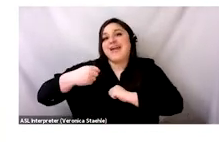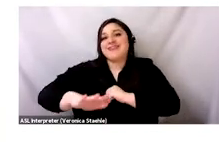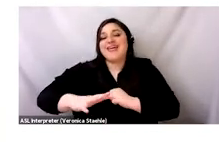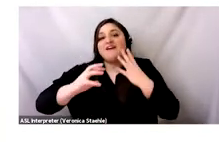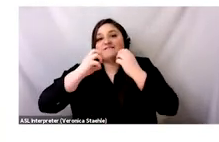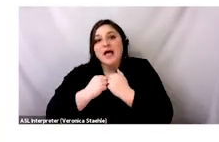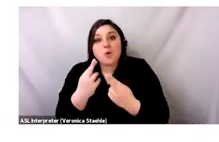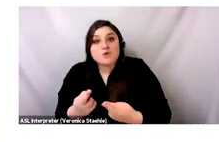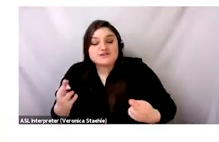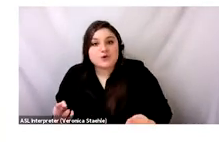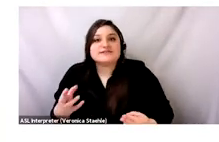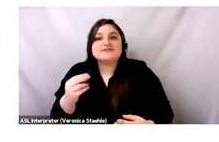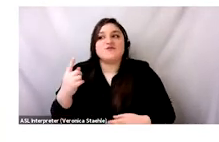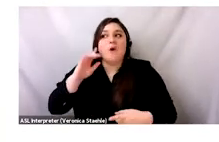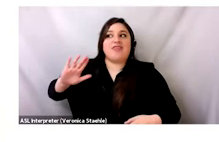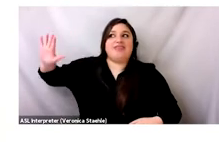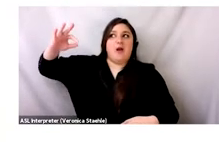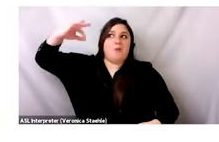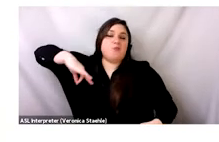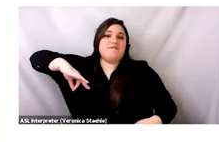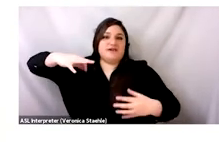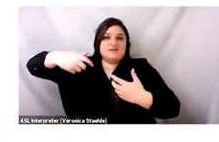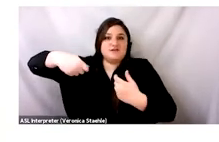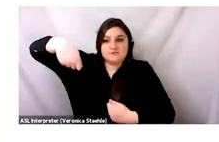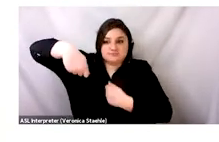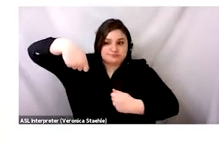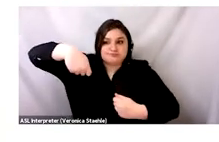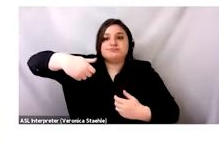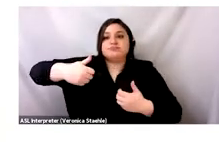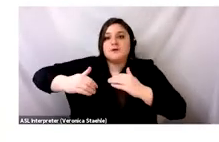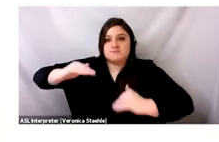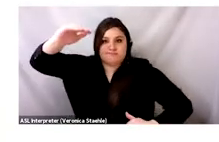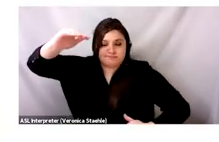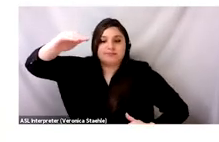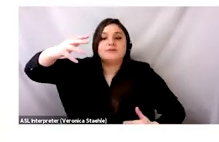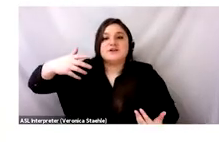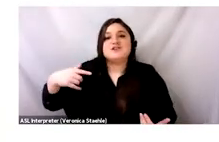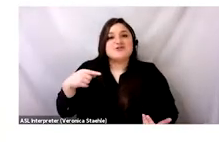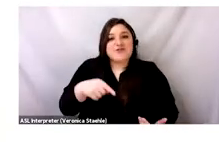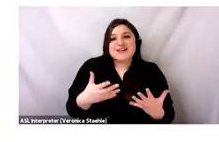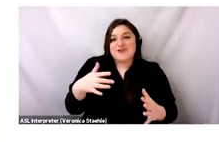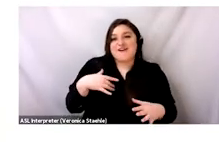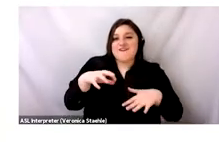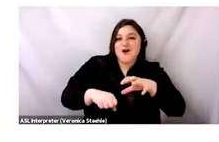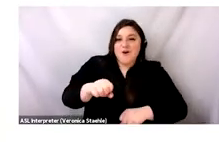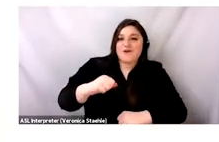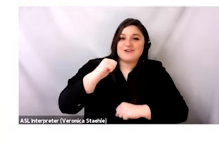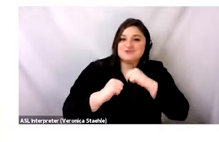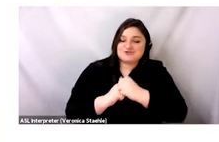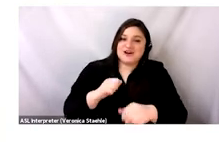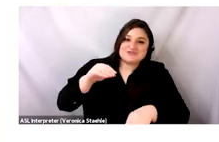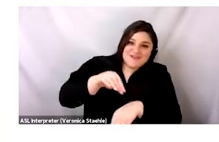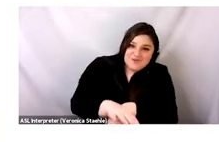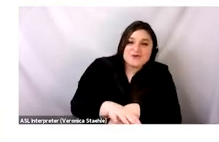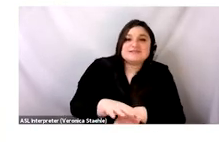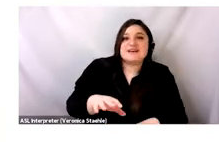valuable resources, export them and turn them into profit. So West Africa inherited these arbitrary political boundaries, as well as